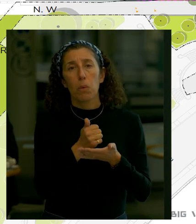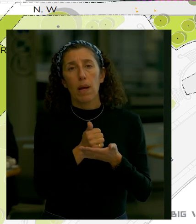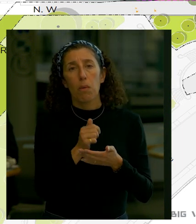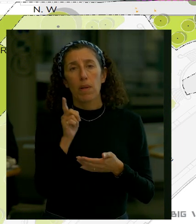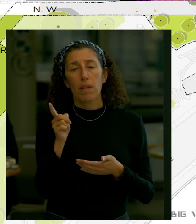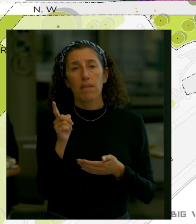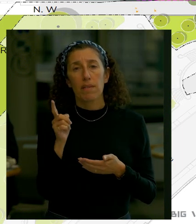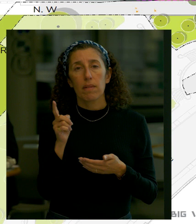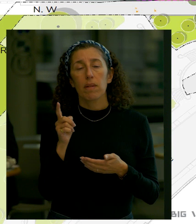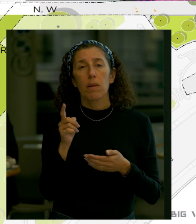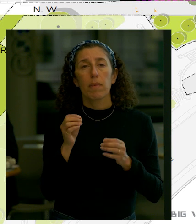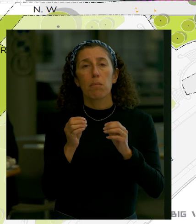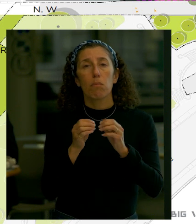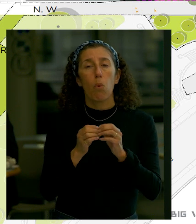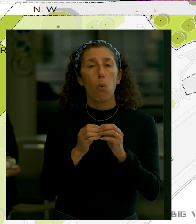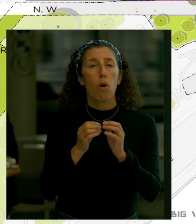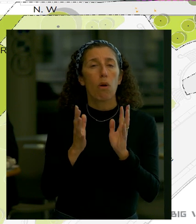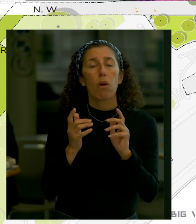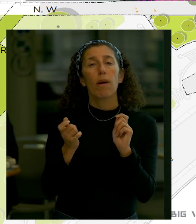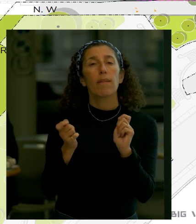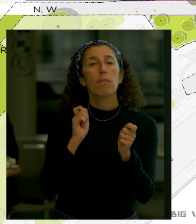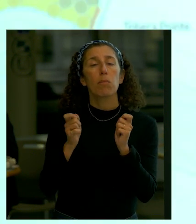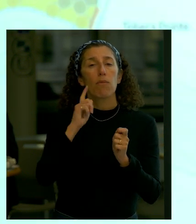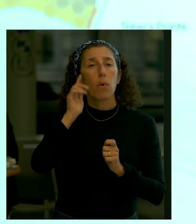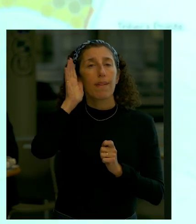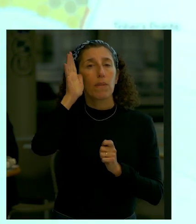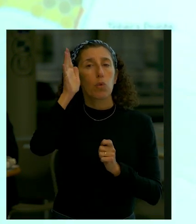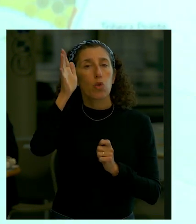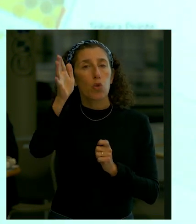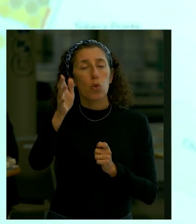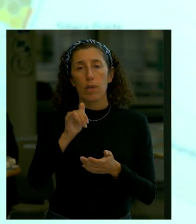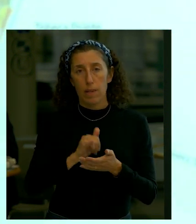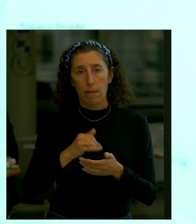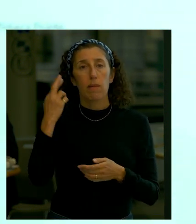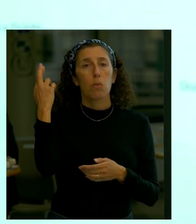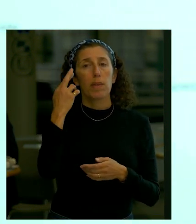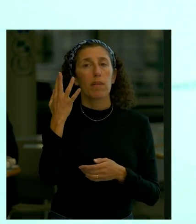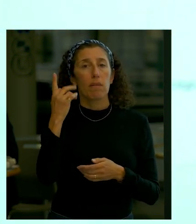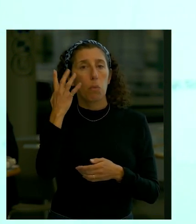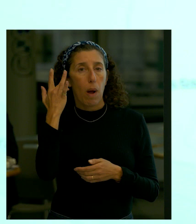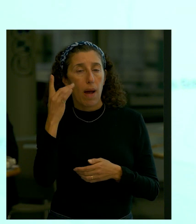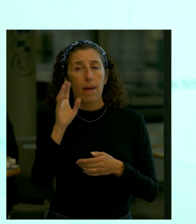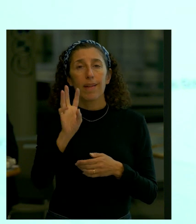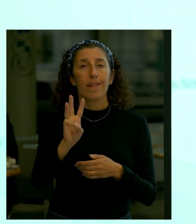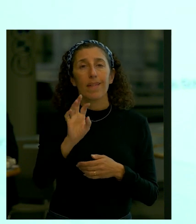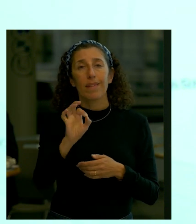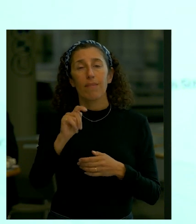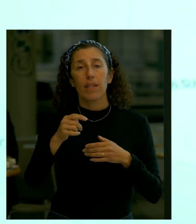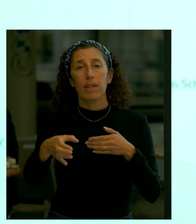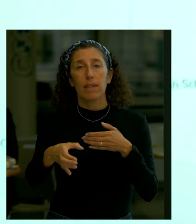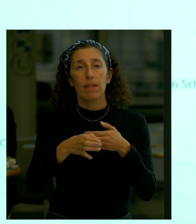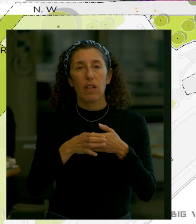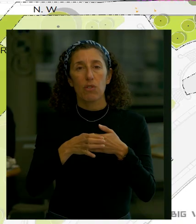adaptable in the future and again I can talk a lot about that more on the table but that's the rationale for that six foot extension and